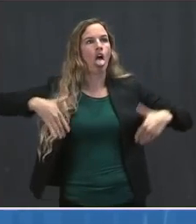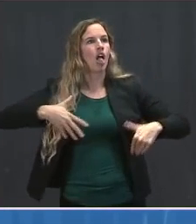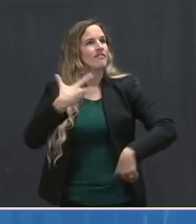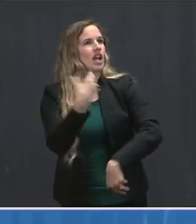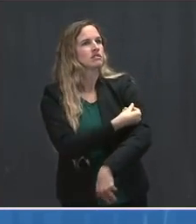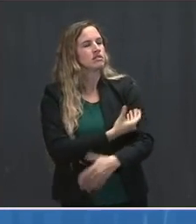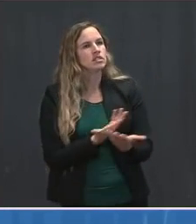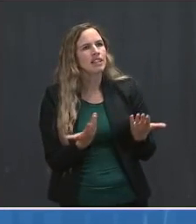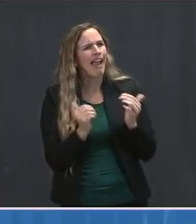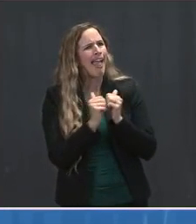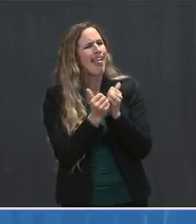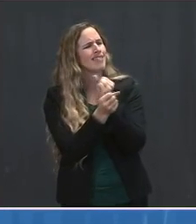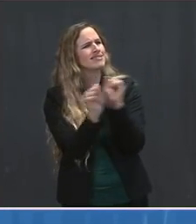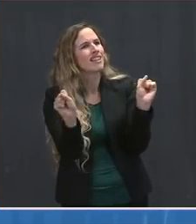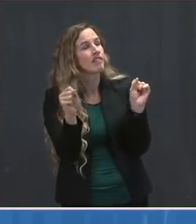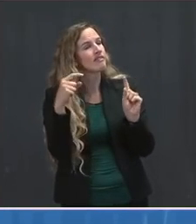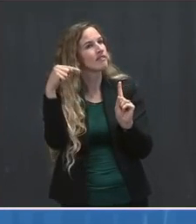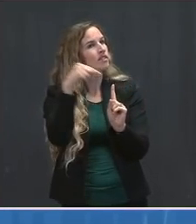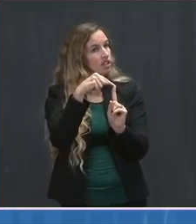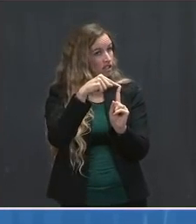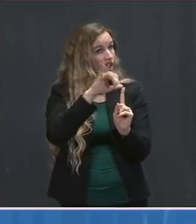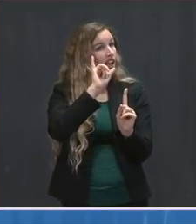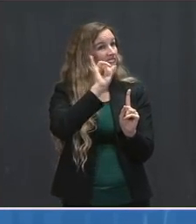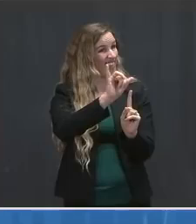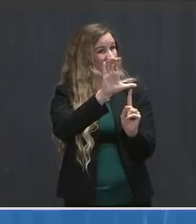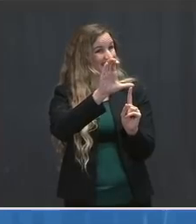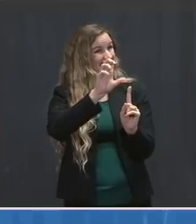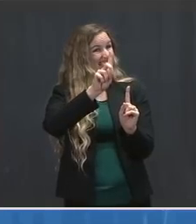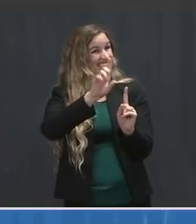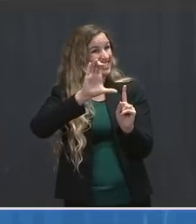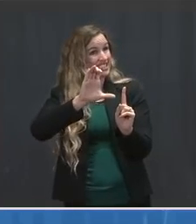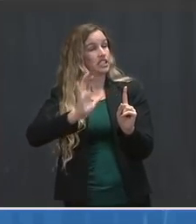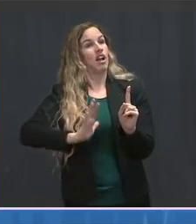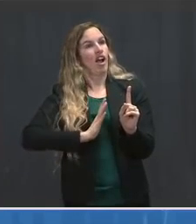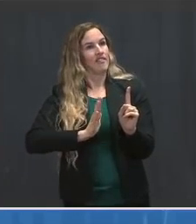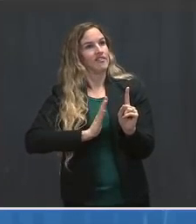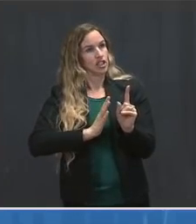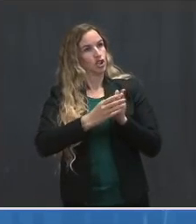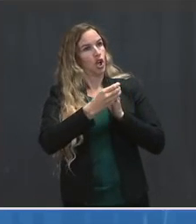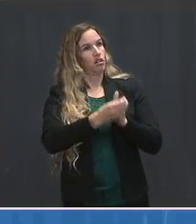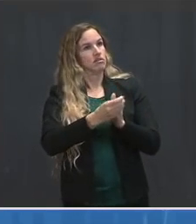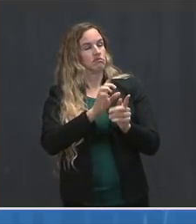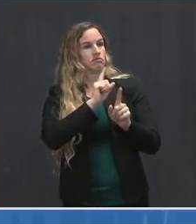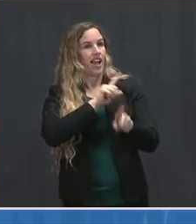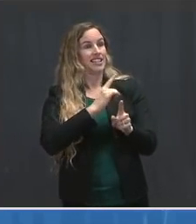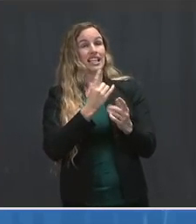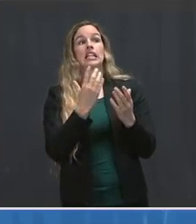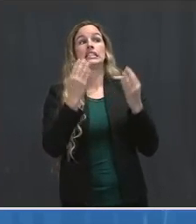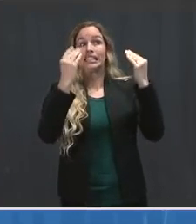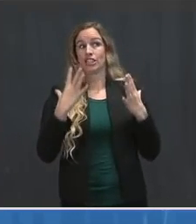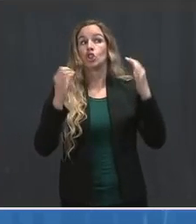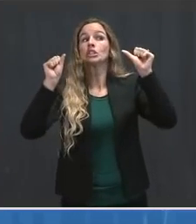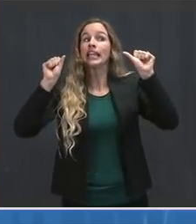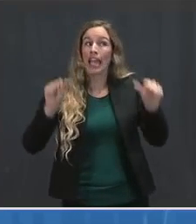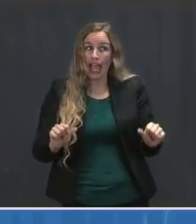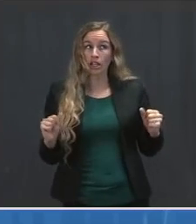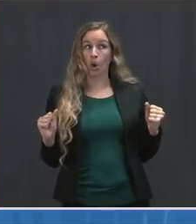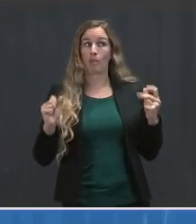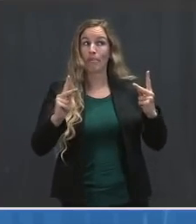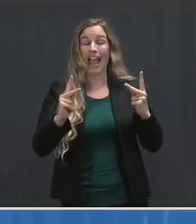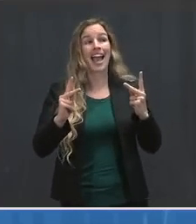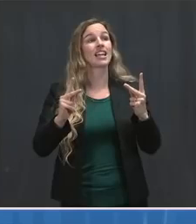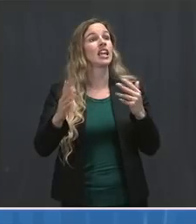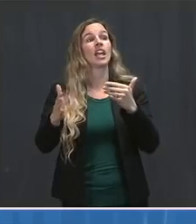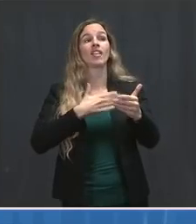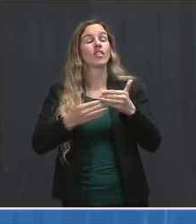and whether that is considered the CDC's official guidance at this point, that teachers can go back into the classroom even if they have